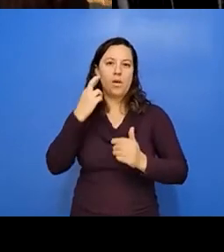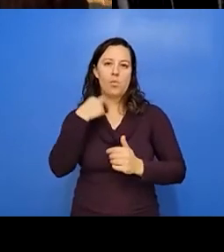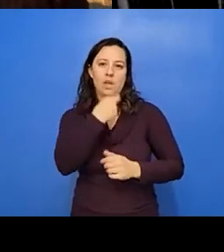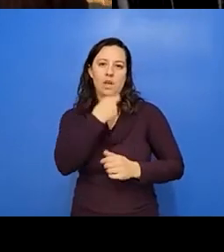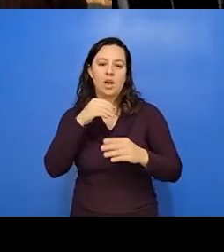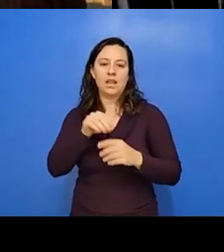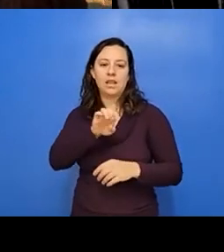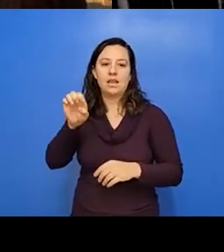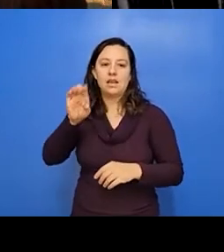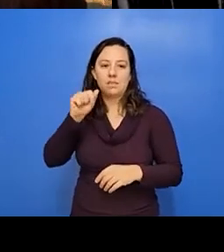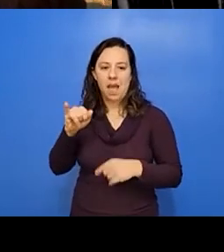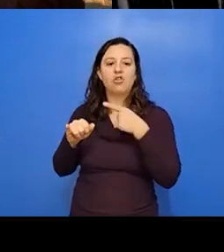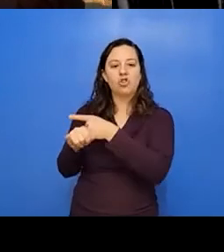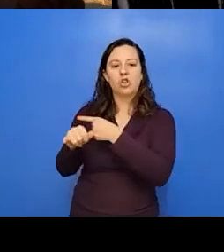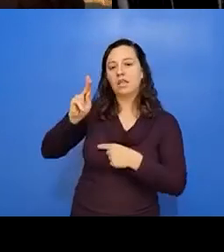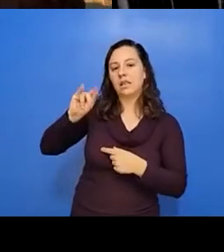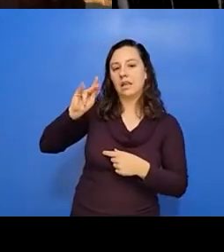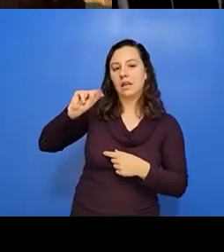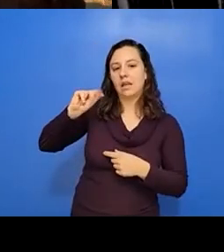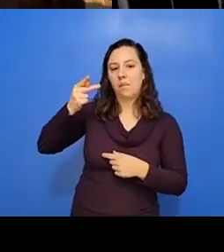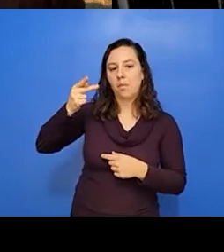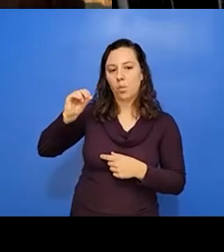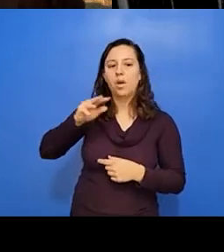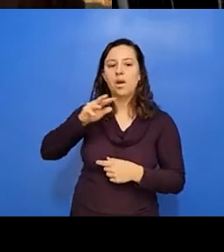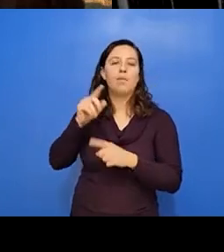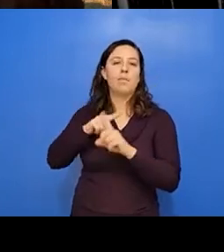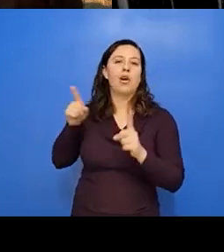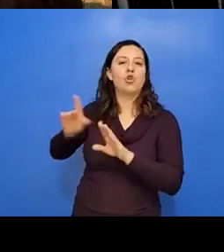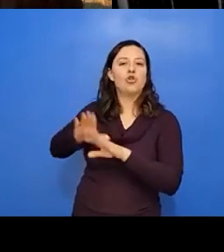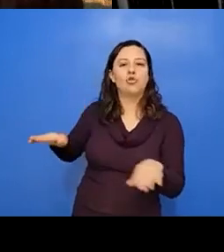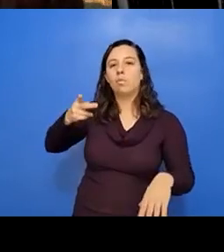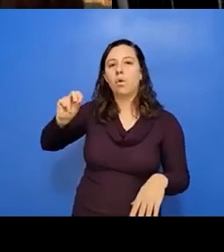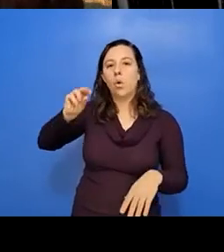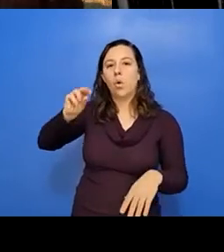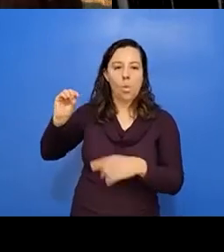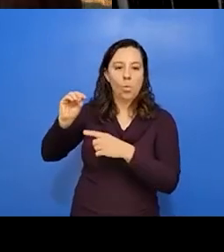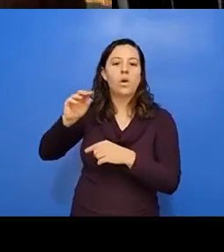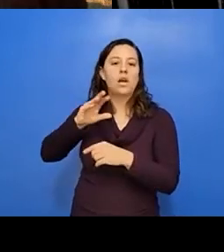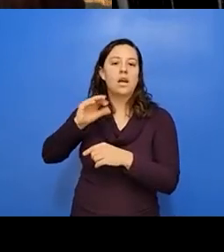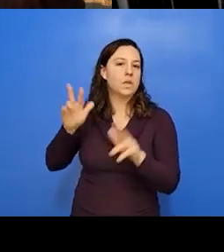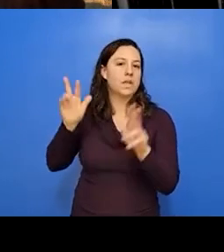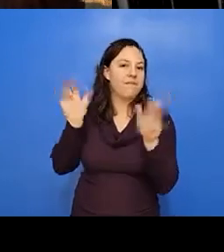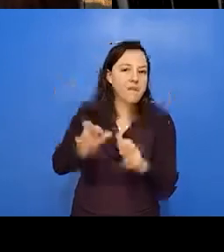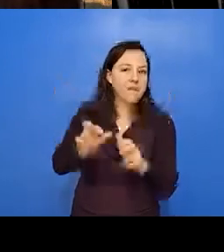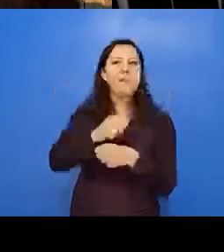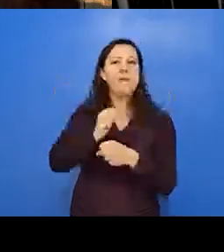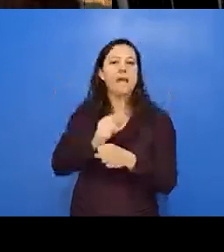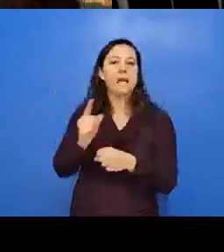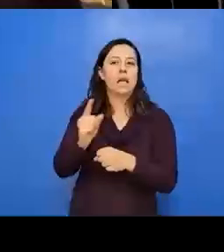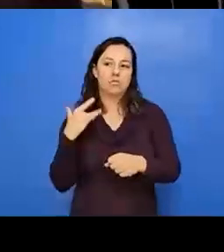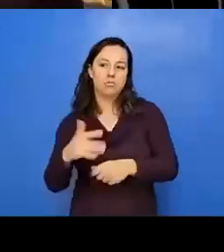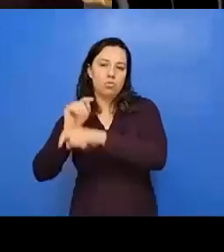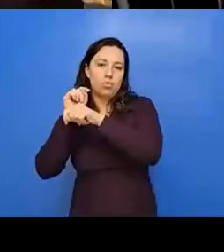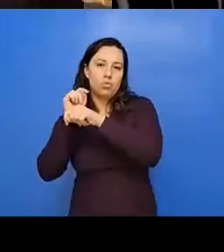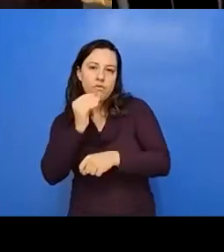has Pomo children and was very vested in, in creating a, uh, traditional food in a modern context. And